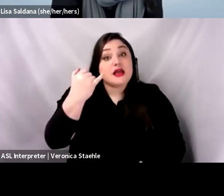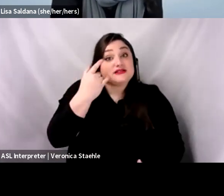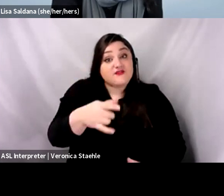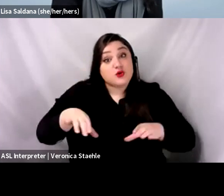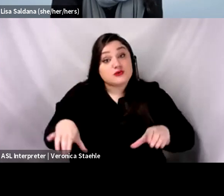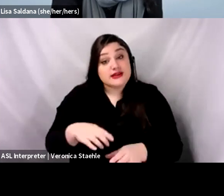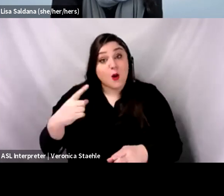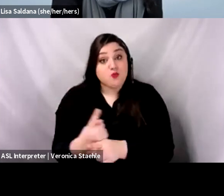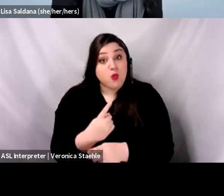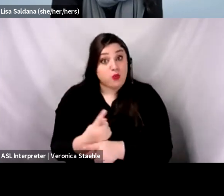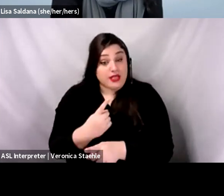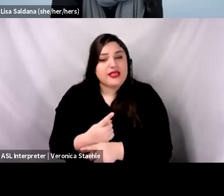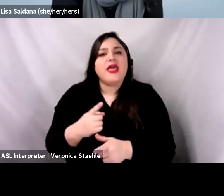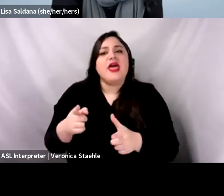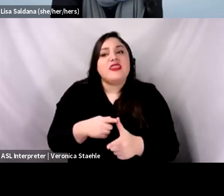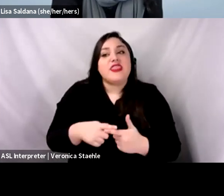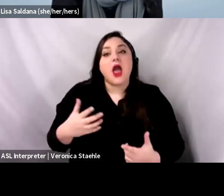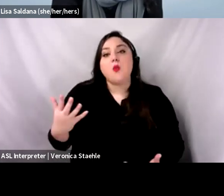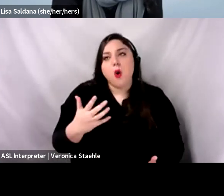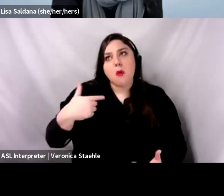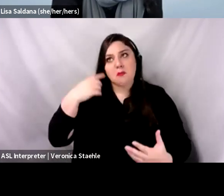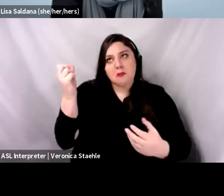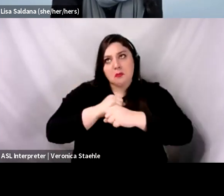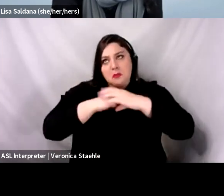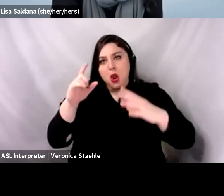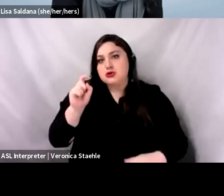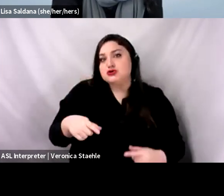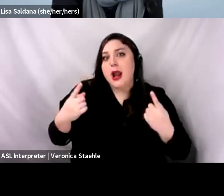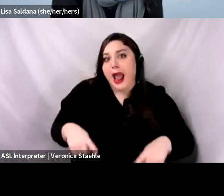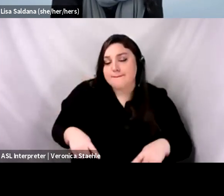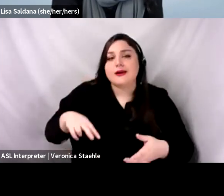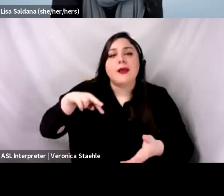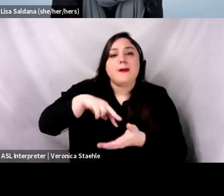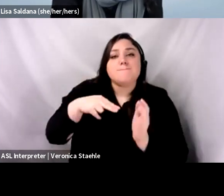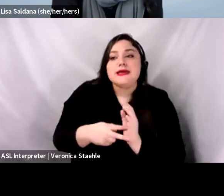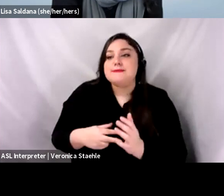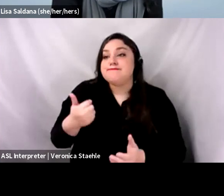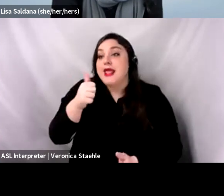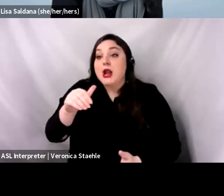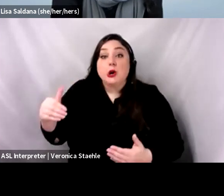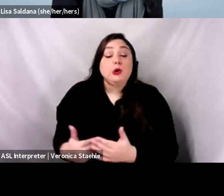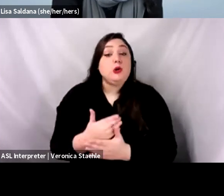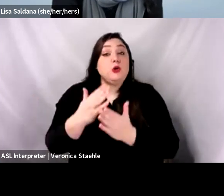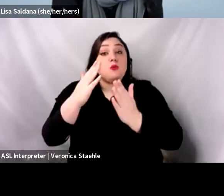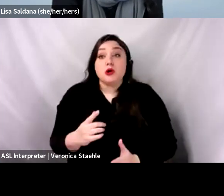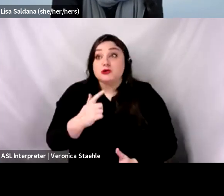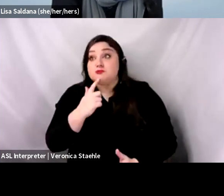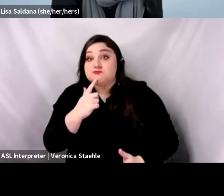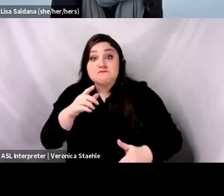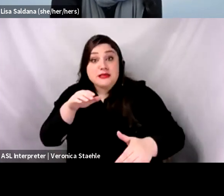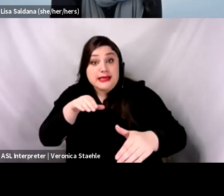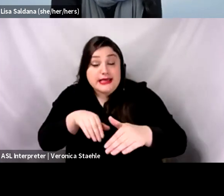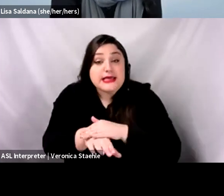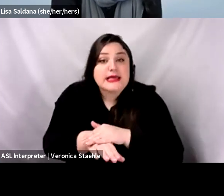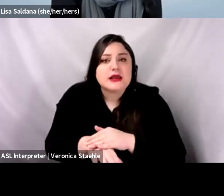I think what should be able to happen, you know, is a new person should be able to come in, should be able to spend a little bit of